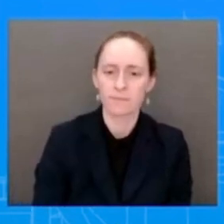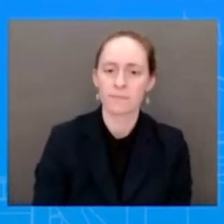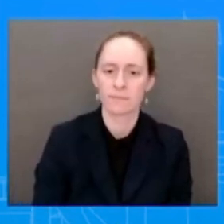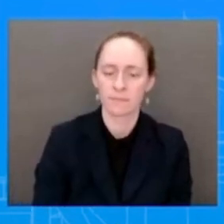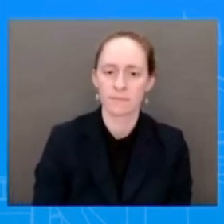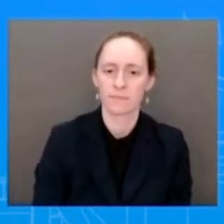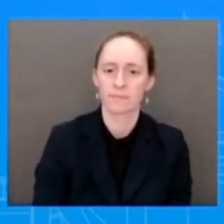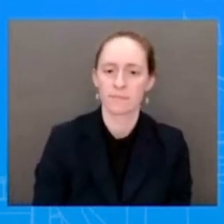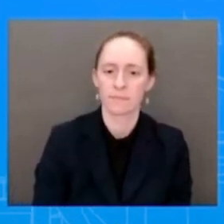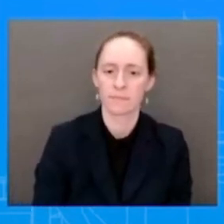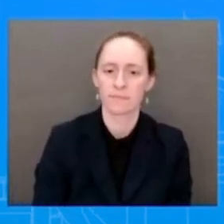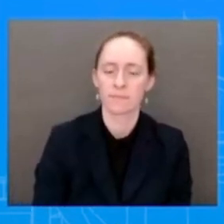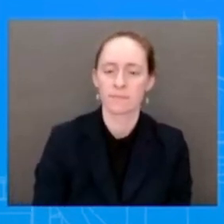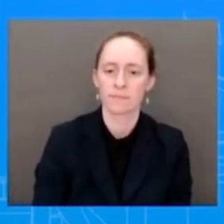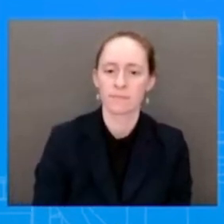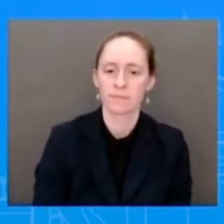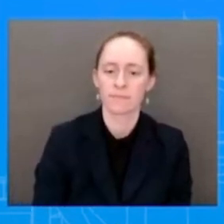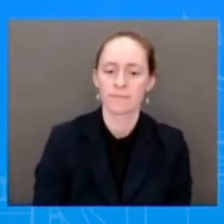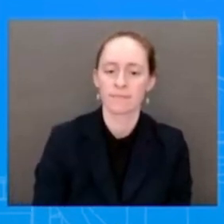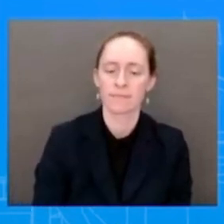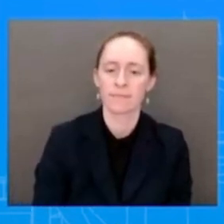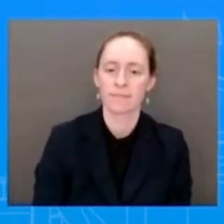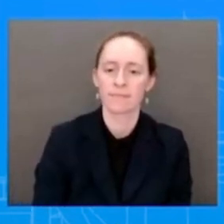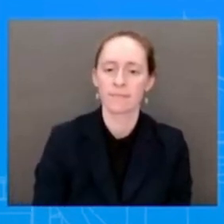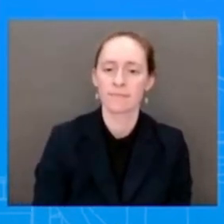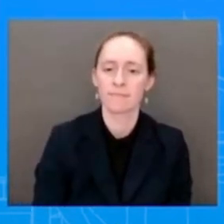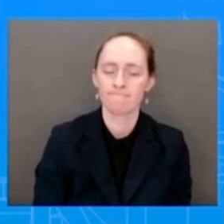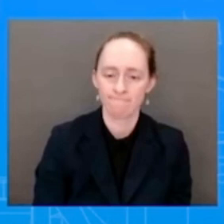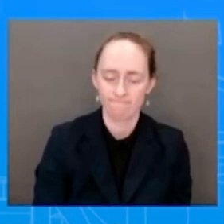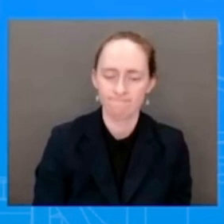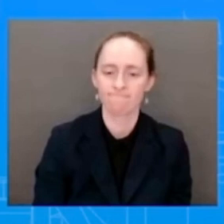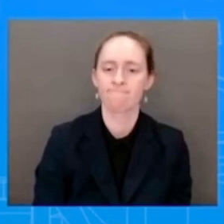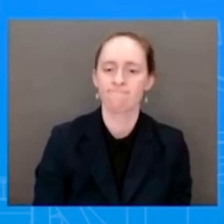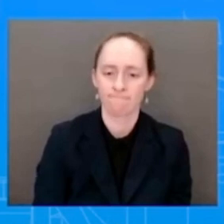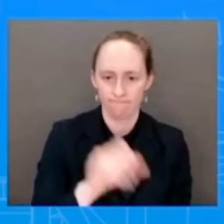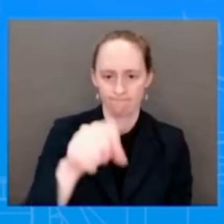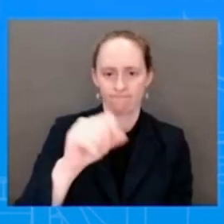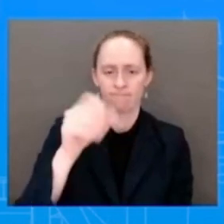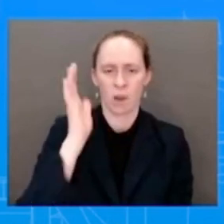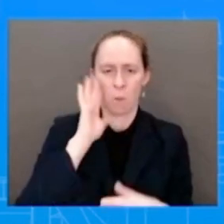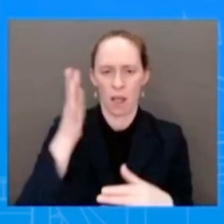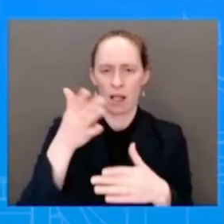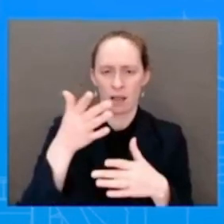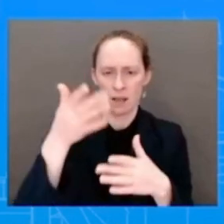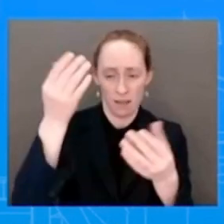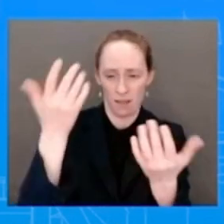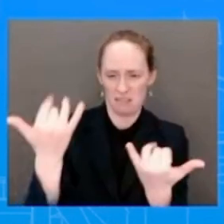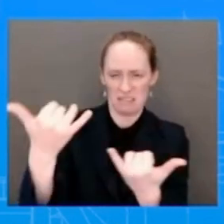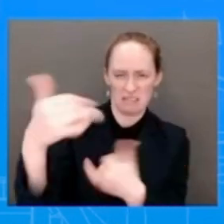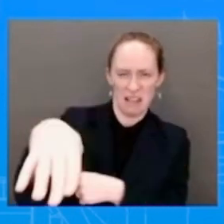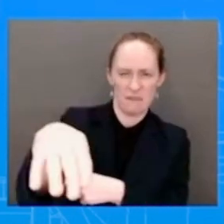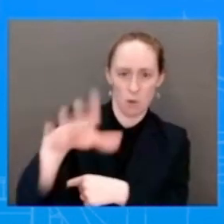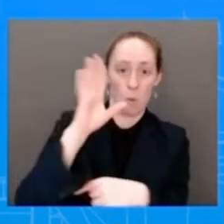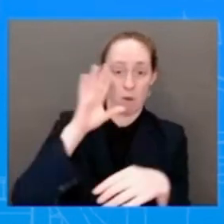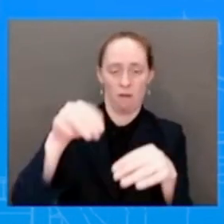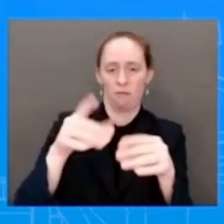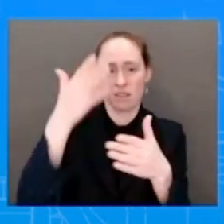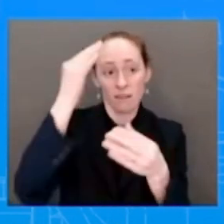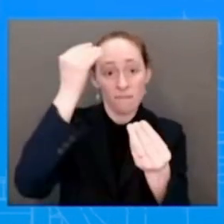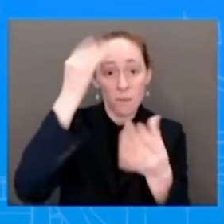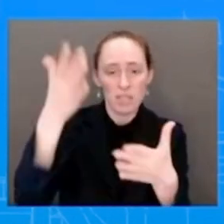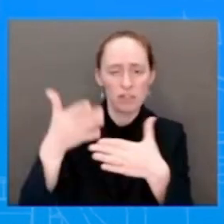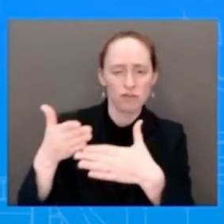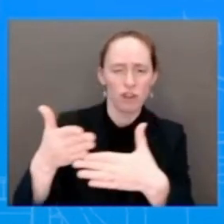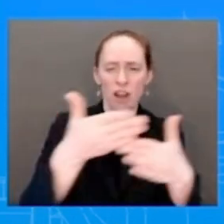send out a note, obviously, this afternoon with additional information, which, as we normally do when it comes to events and when he